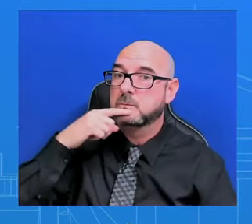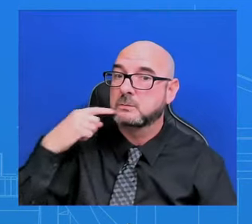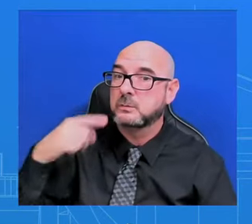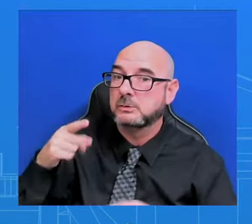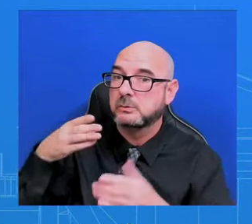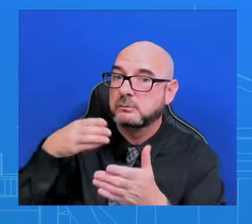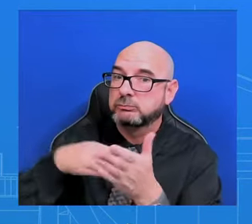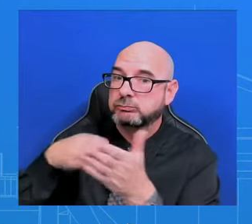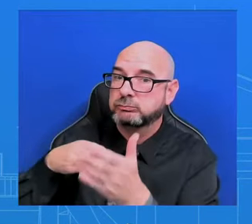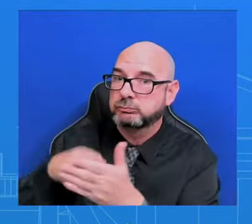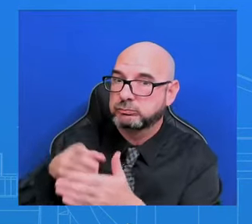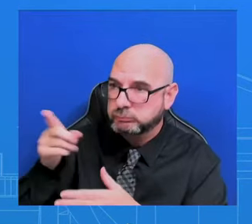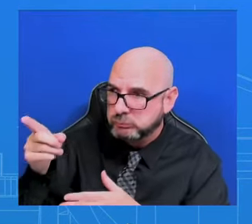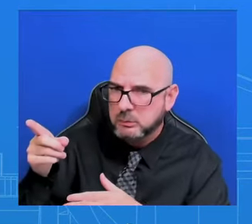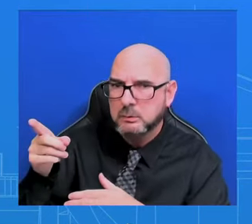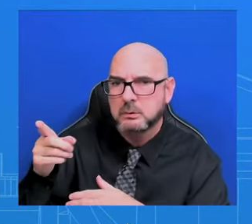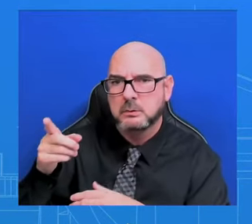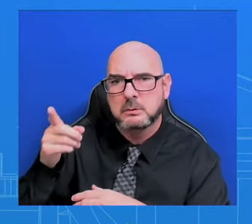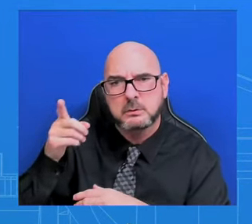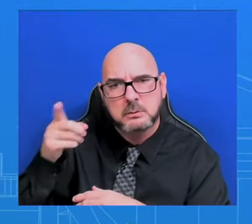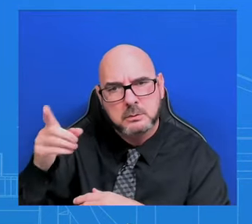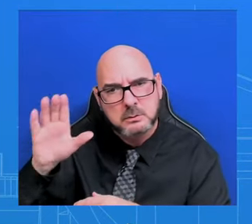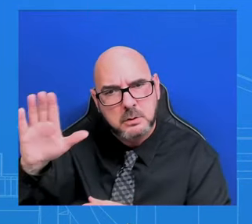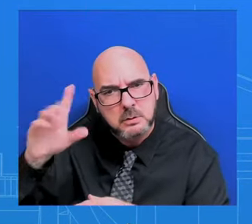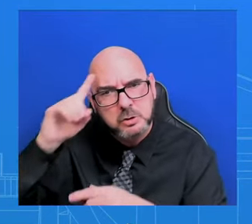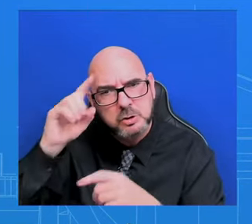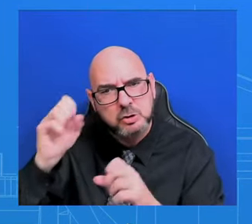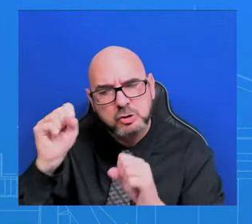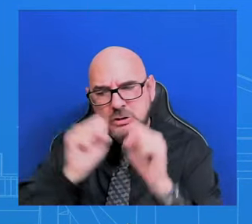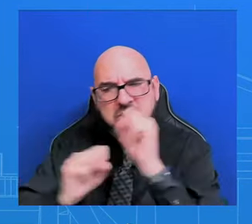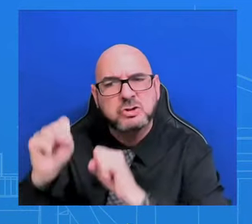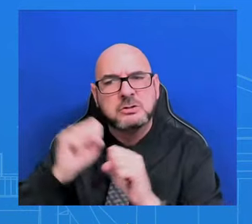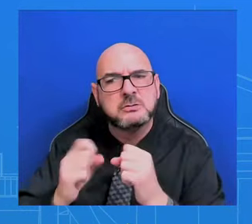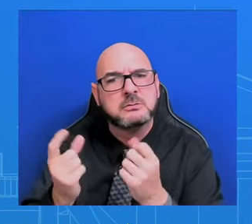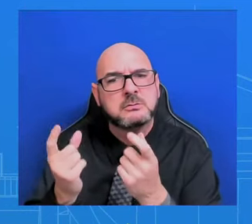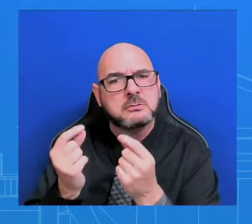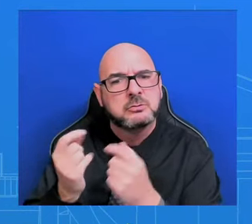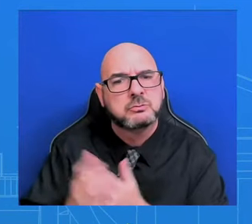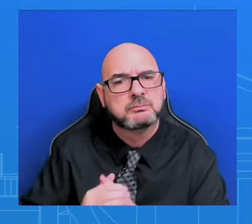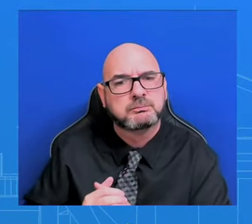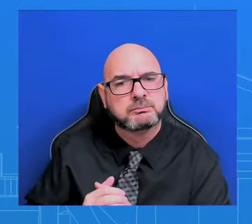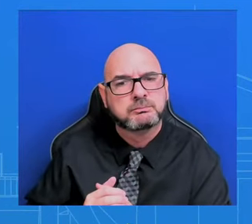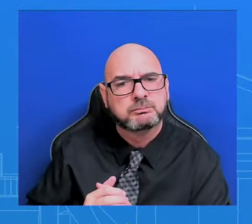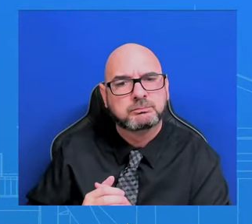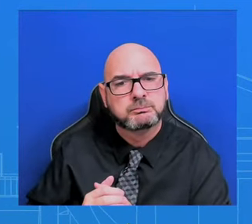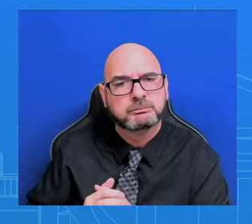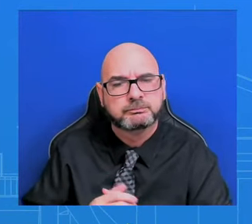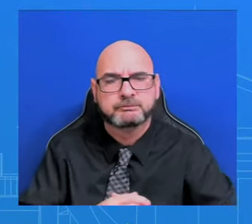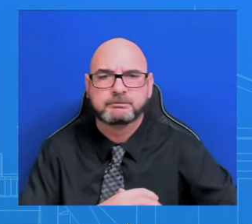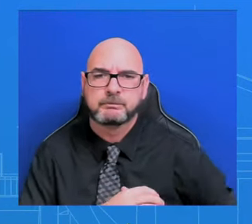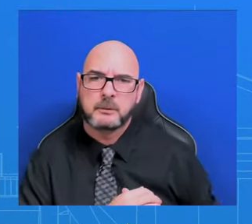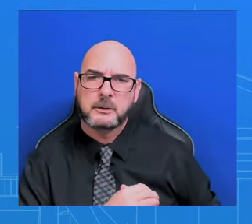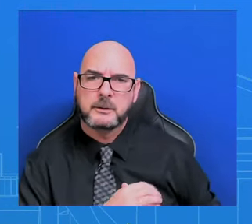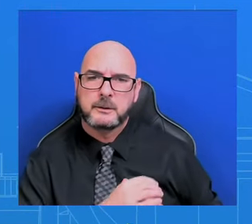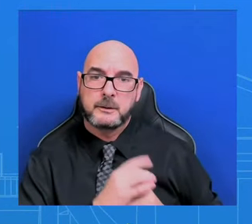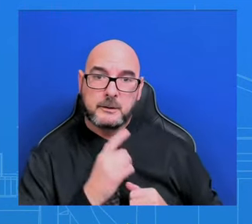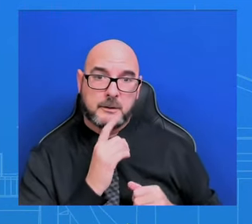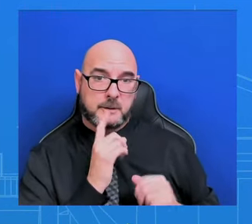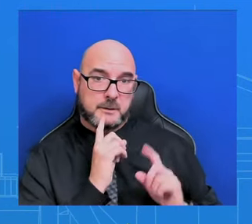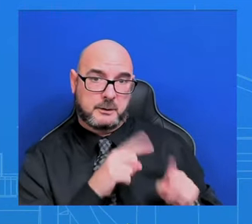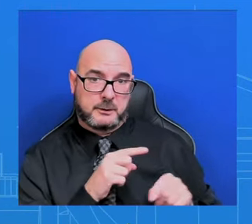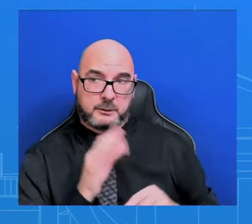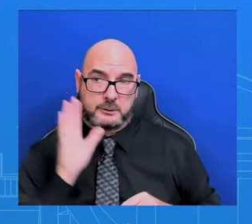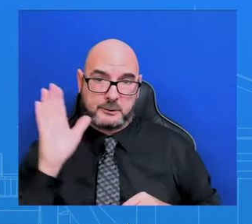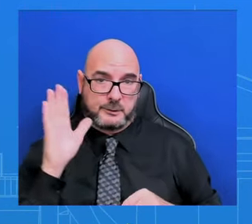Russia's strategy right now? It's very much, I think, of a piece of what the Russians have been trying to do since the winter months have set in, which is to